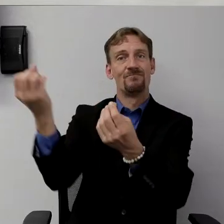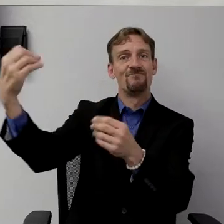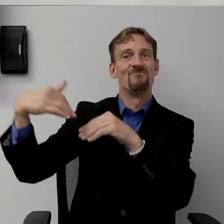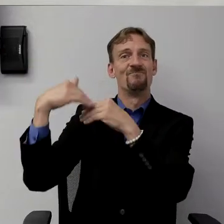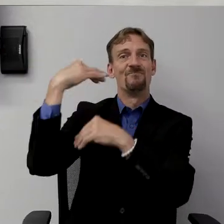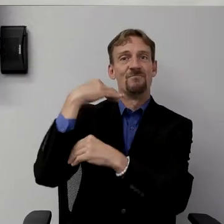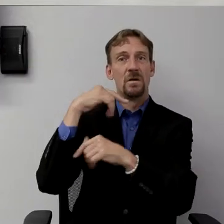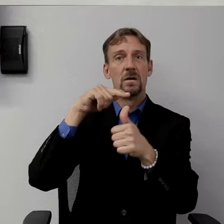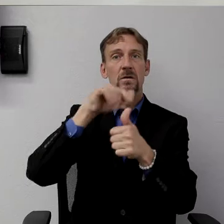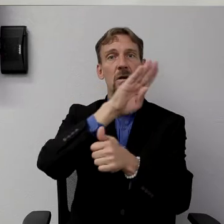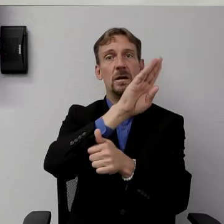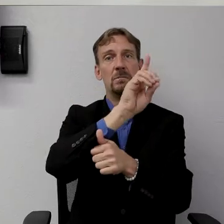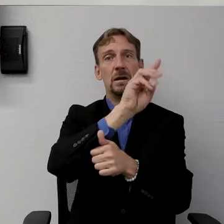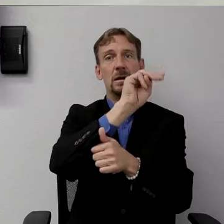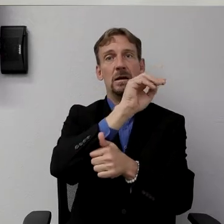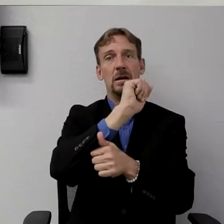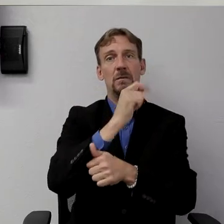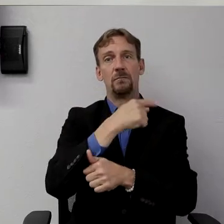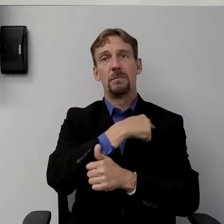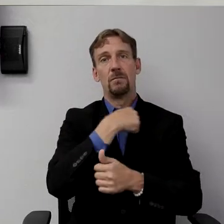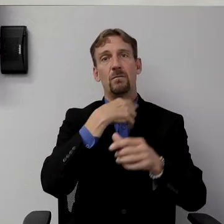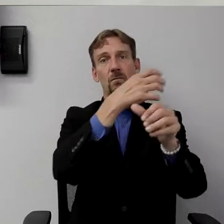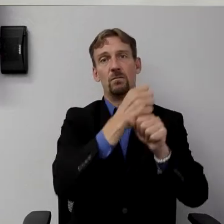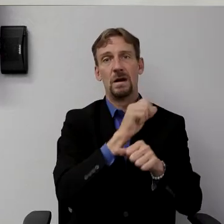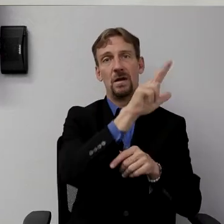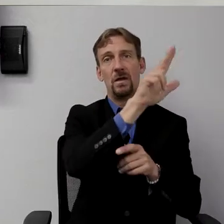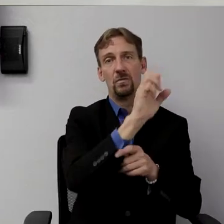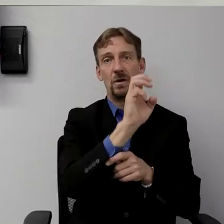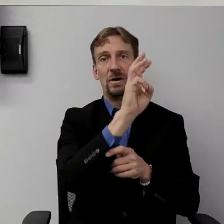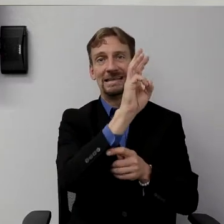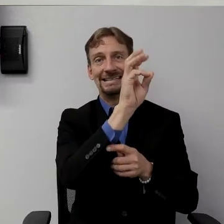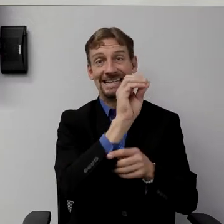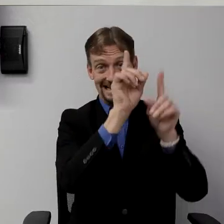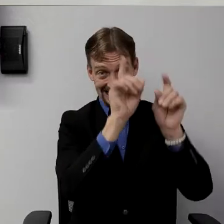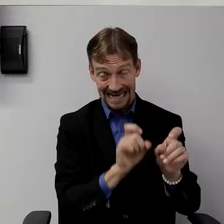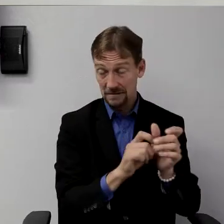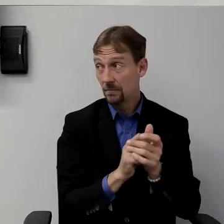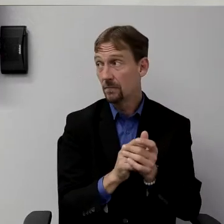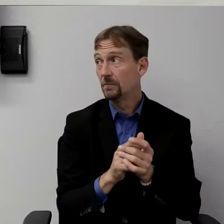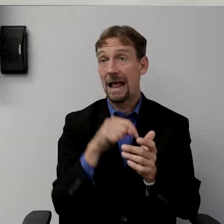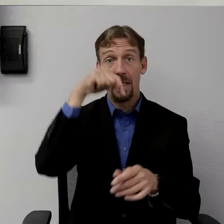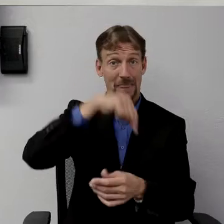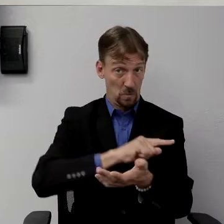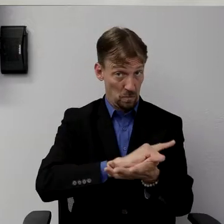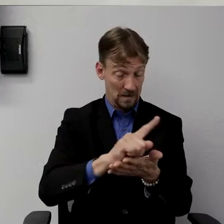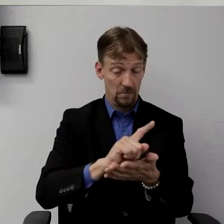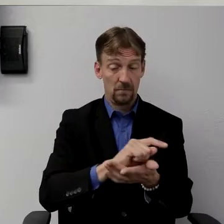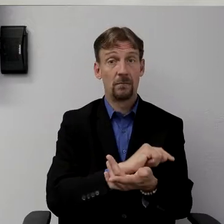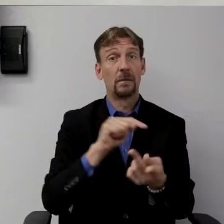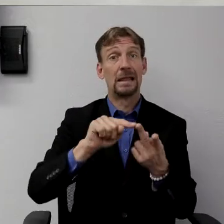we received 360 tests this week. And then from Abbott, we received